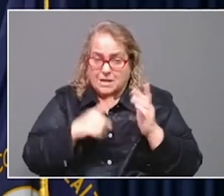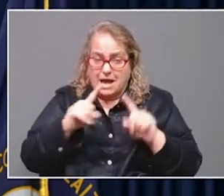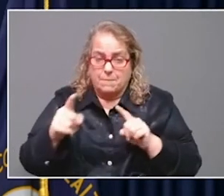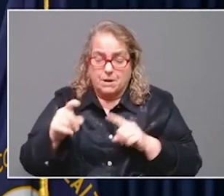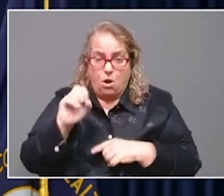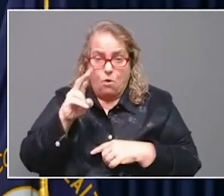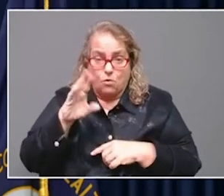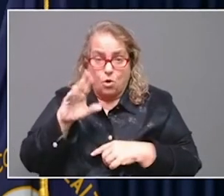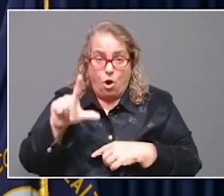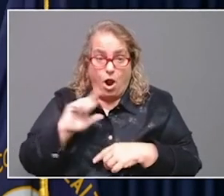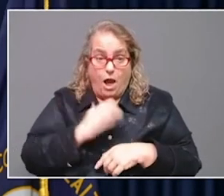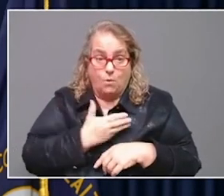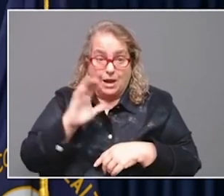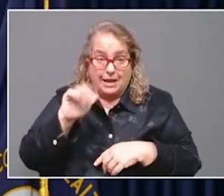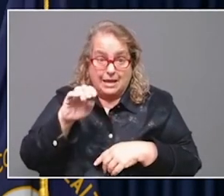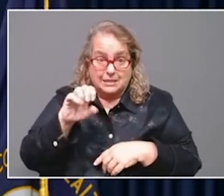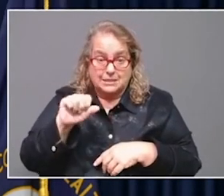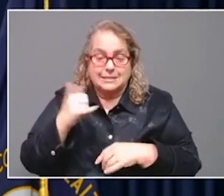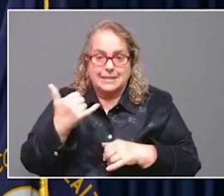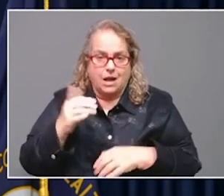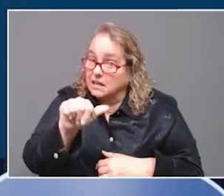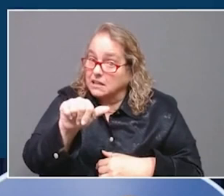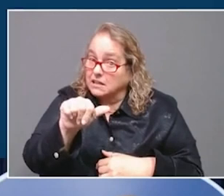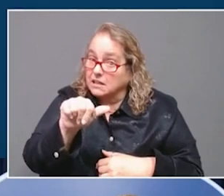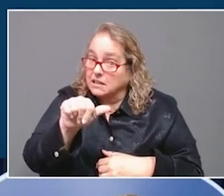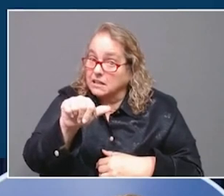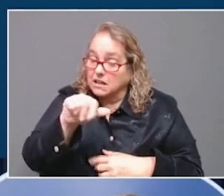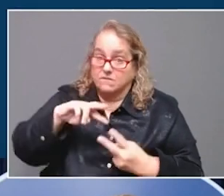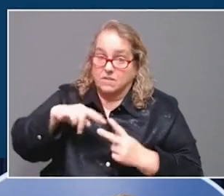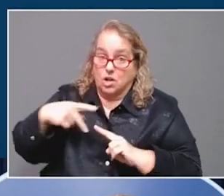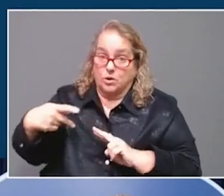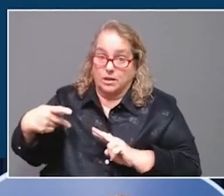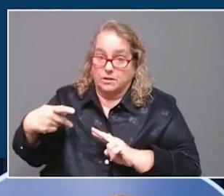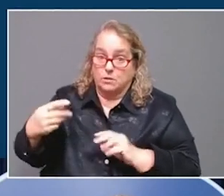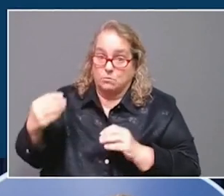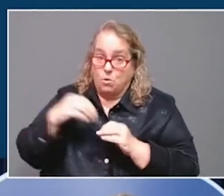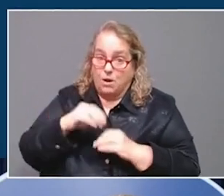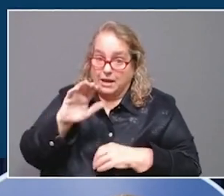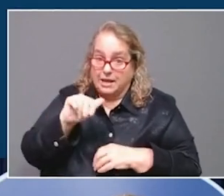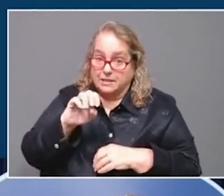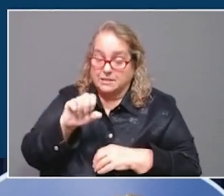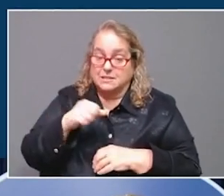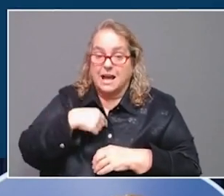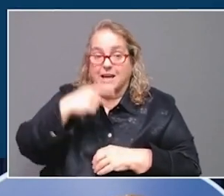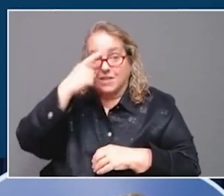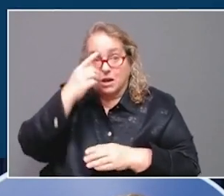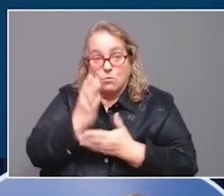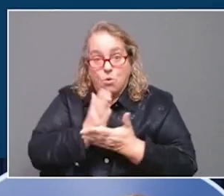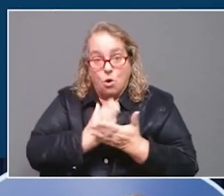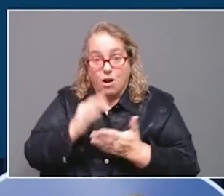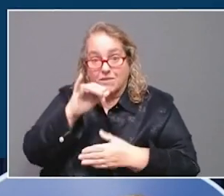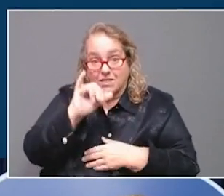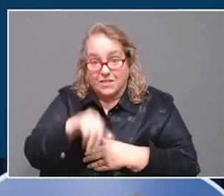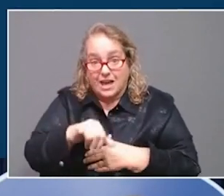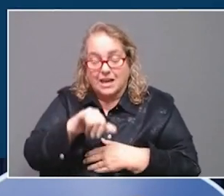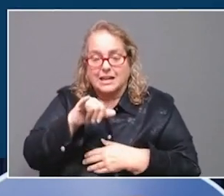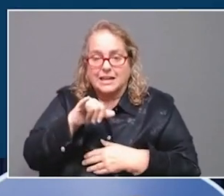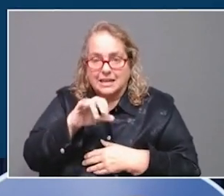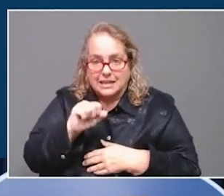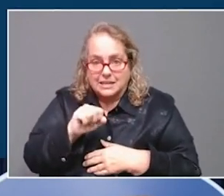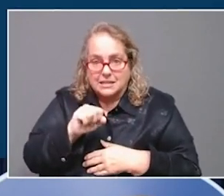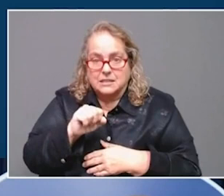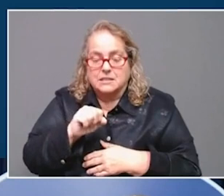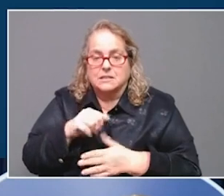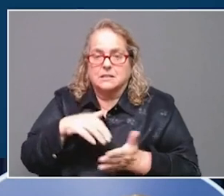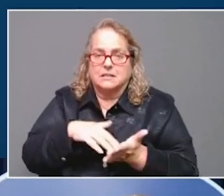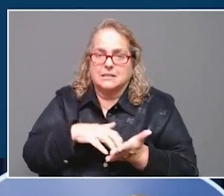to get booster shots in order to bring numbers back down. Now, I do believe part of that is waning immunity. I now